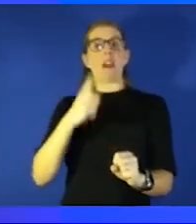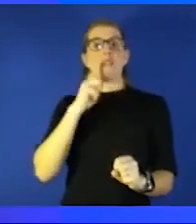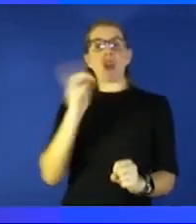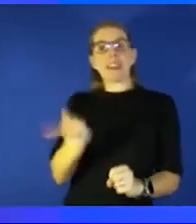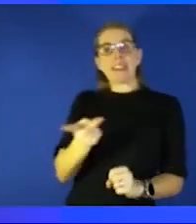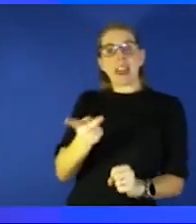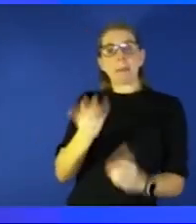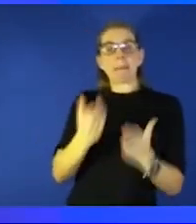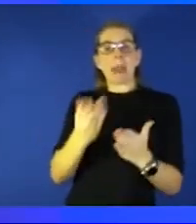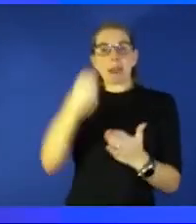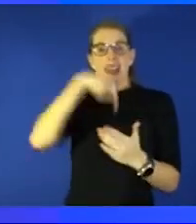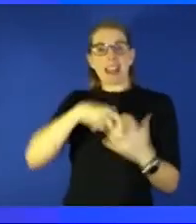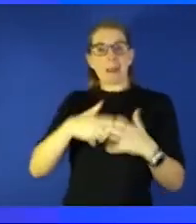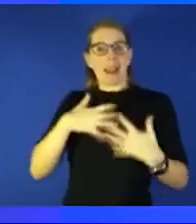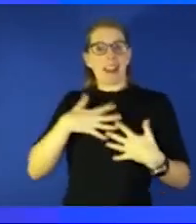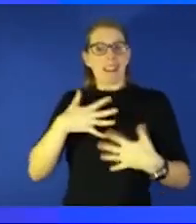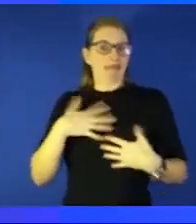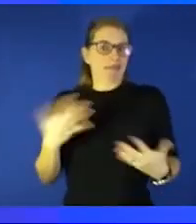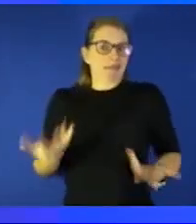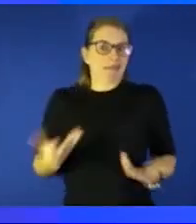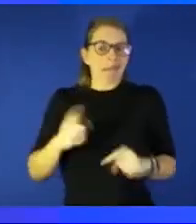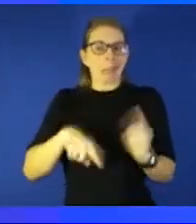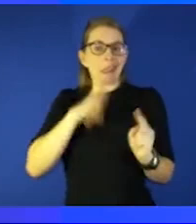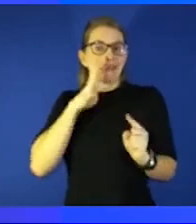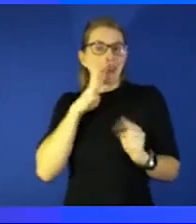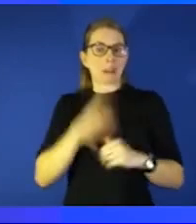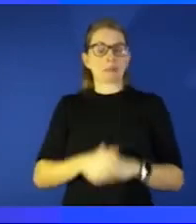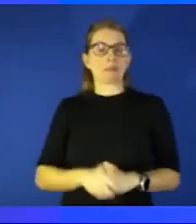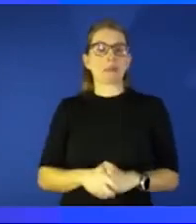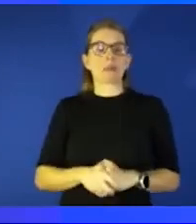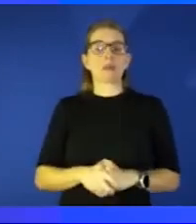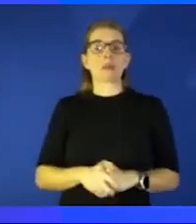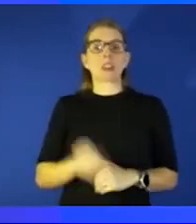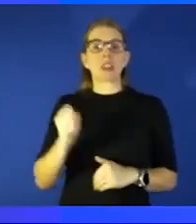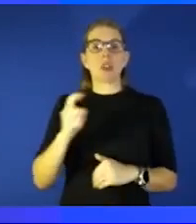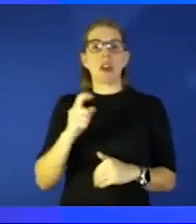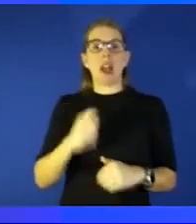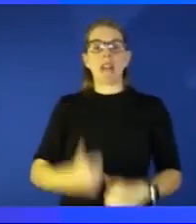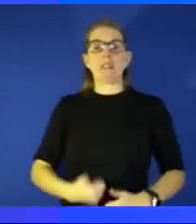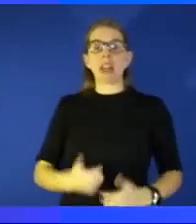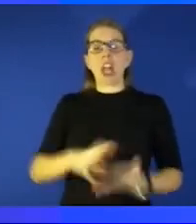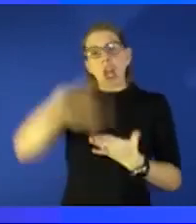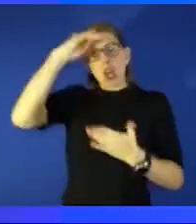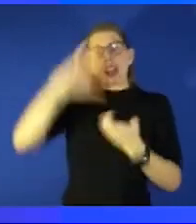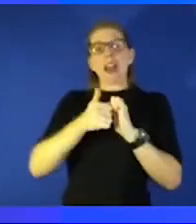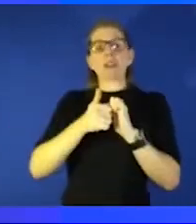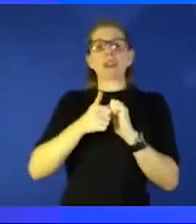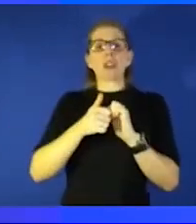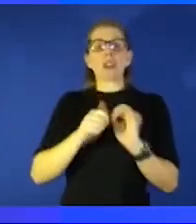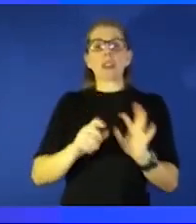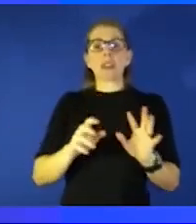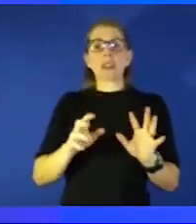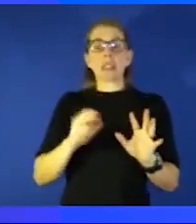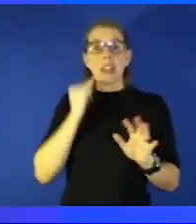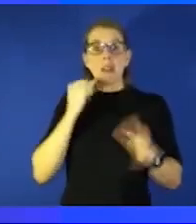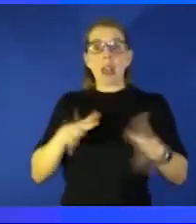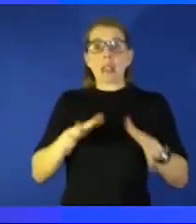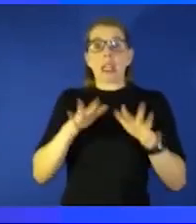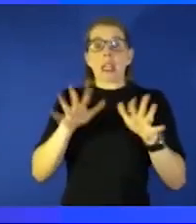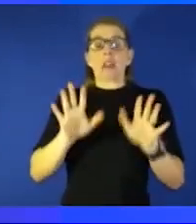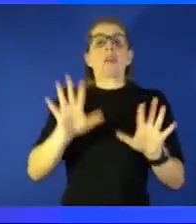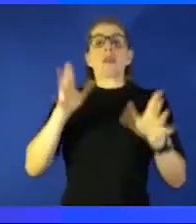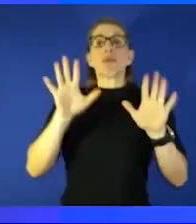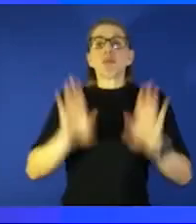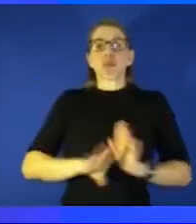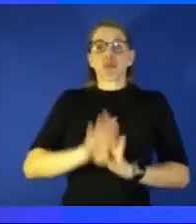so i've just kind of learned how to just uh de-escalate you know and just do what i need to do and try to take care of them the